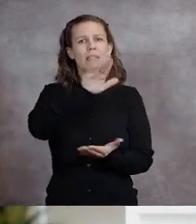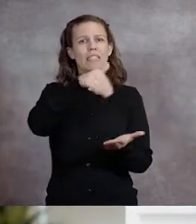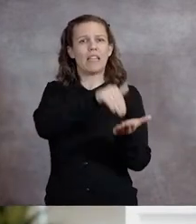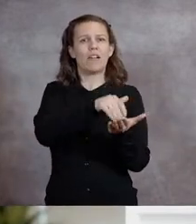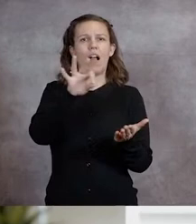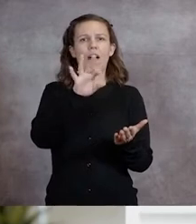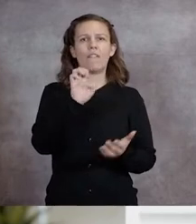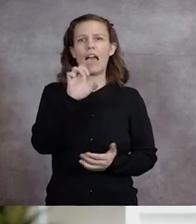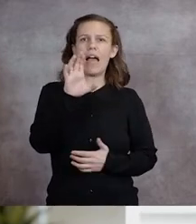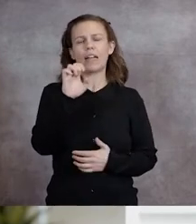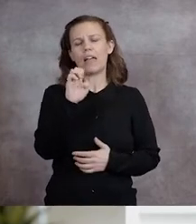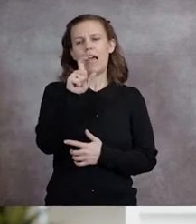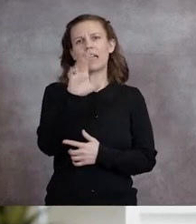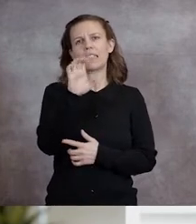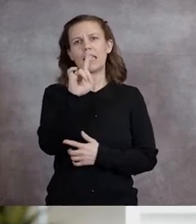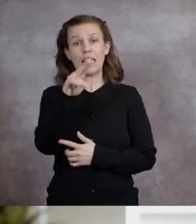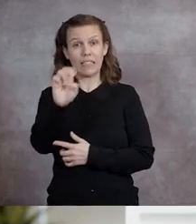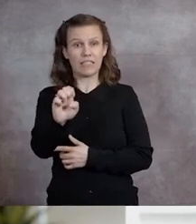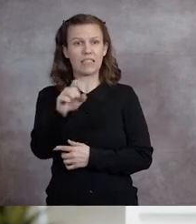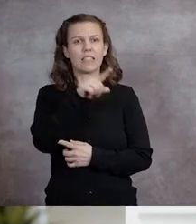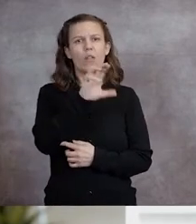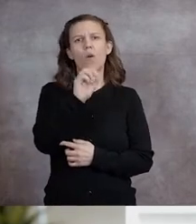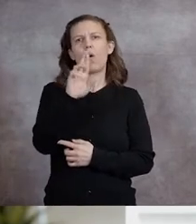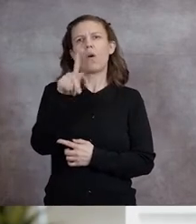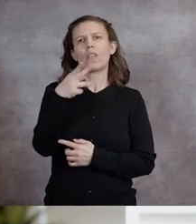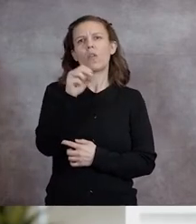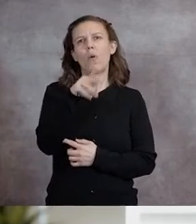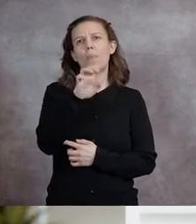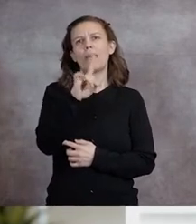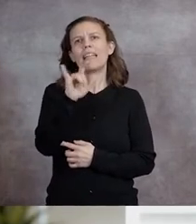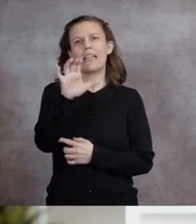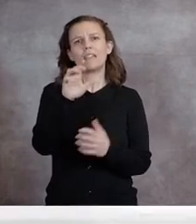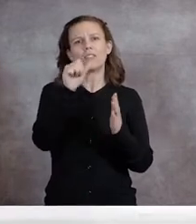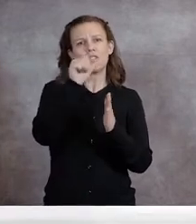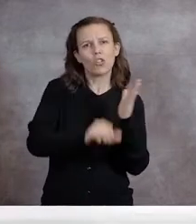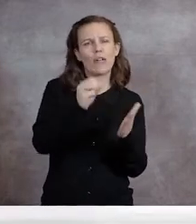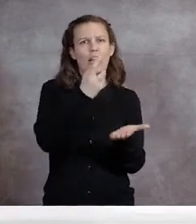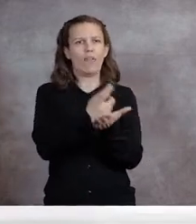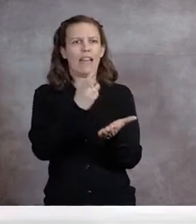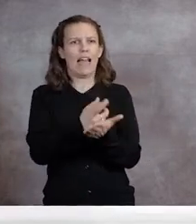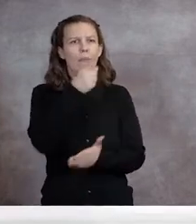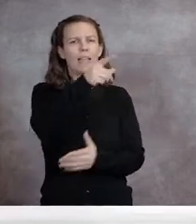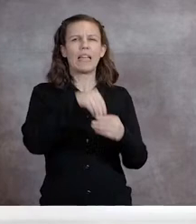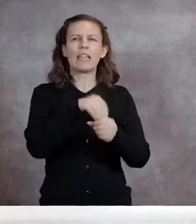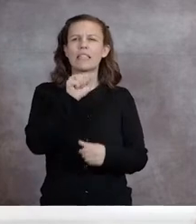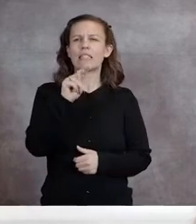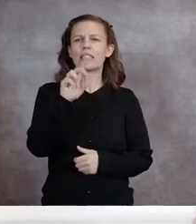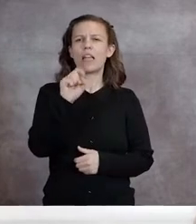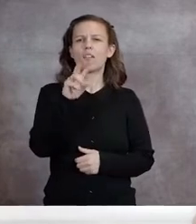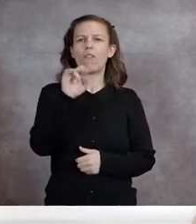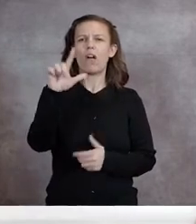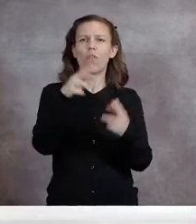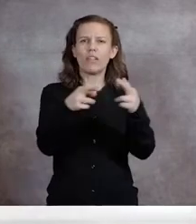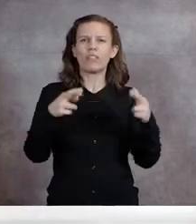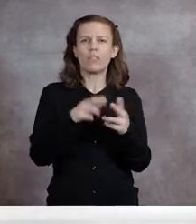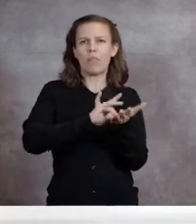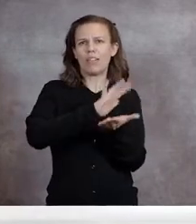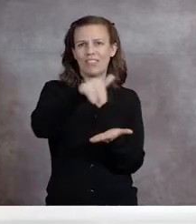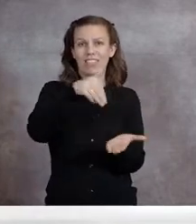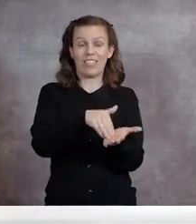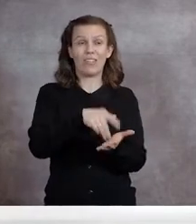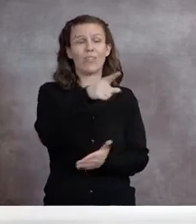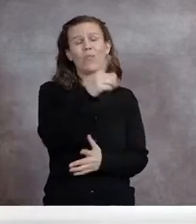Orthopedic Surgery and Rehabilitation at Sandoval Regional Medical Center. This facility is a crown jewel among our health